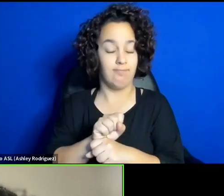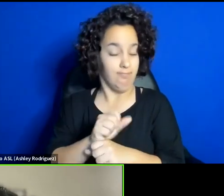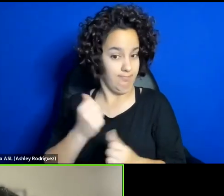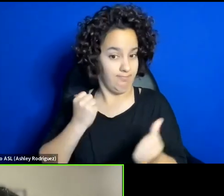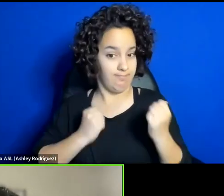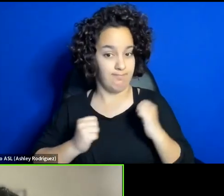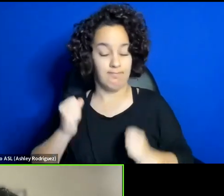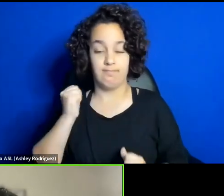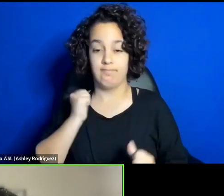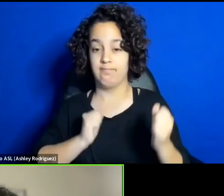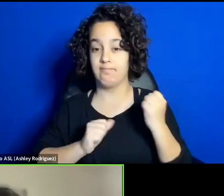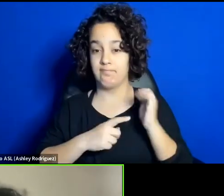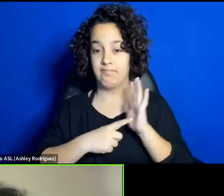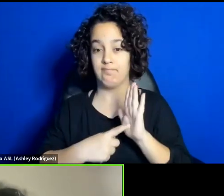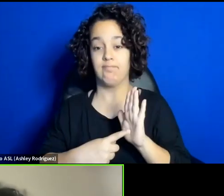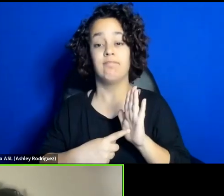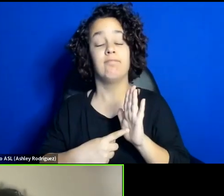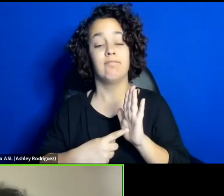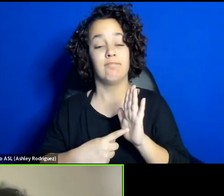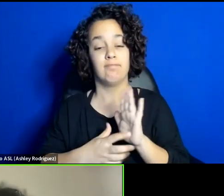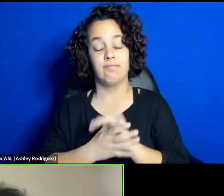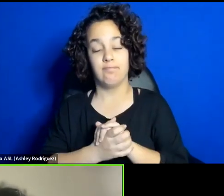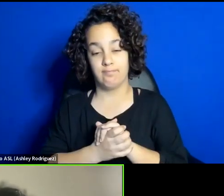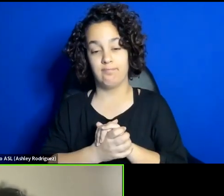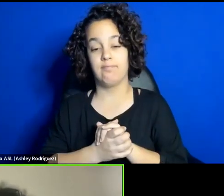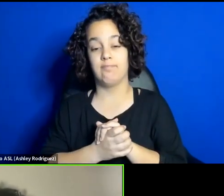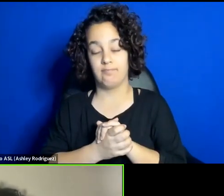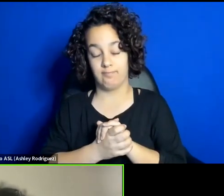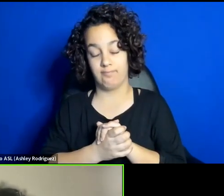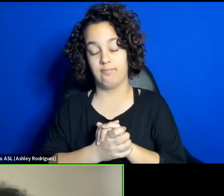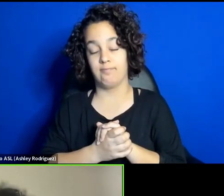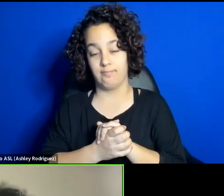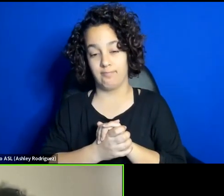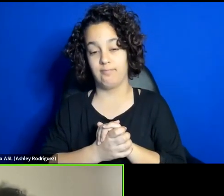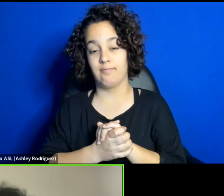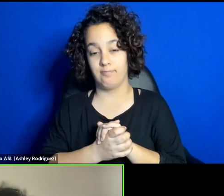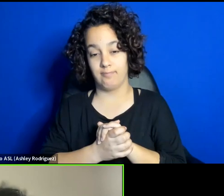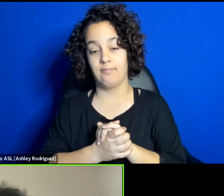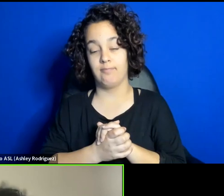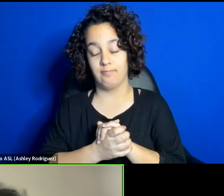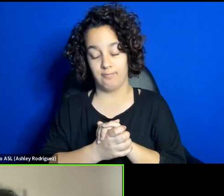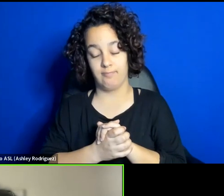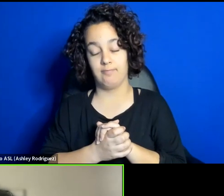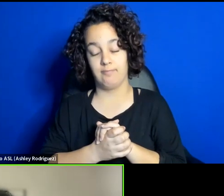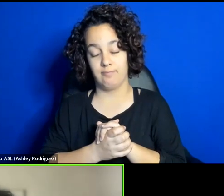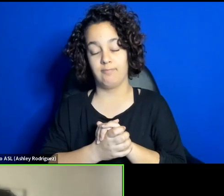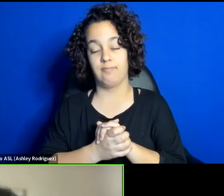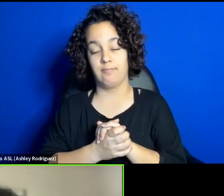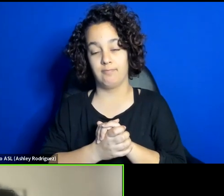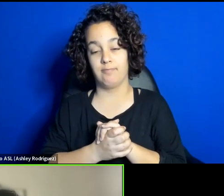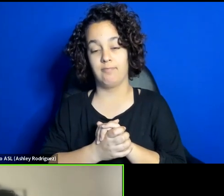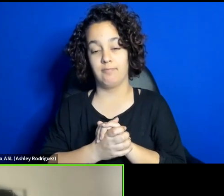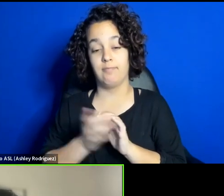showed the potential of performative acts to have a